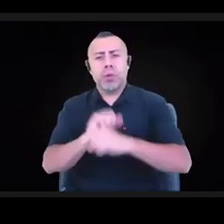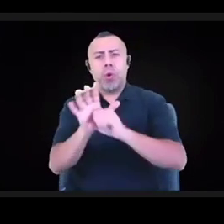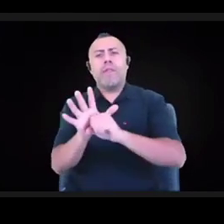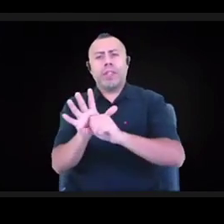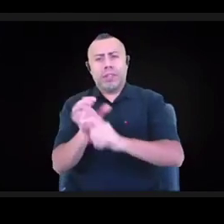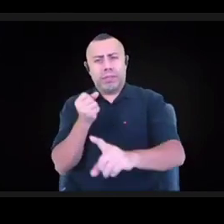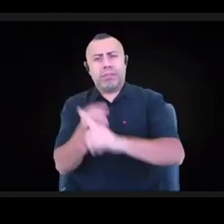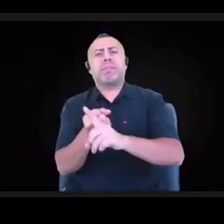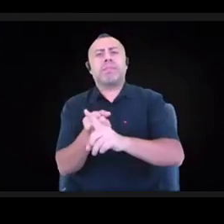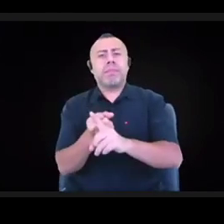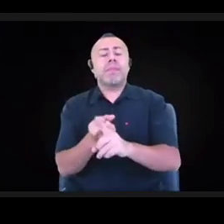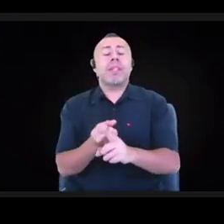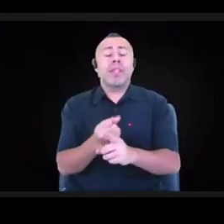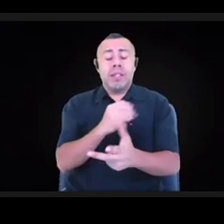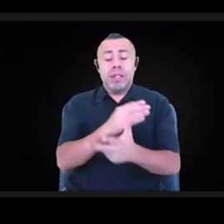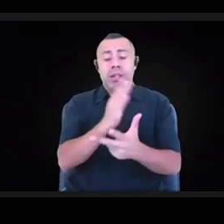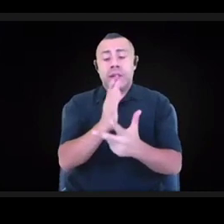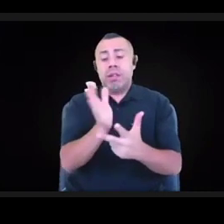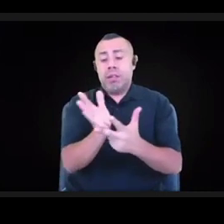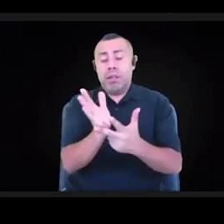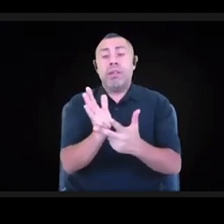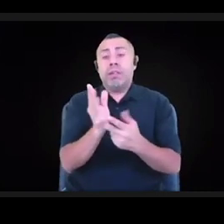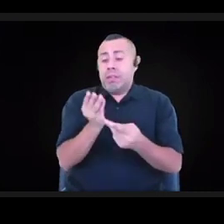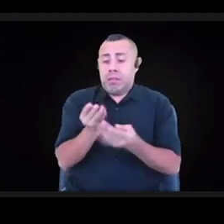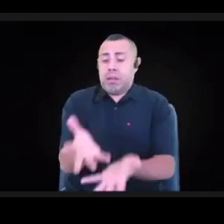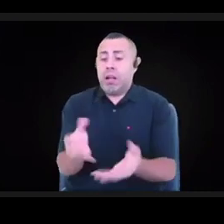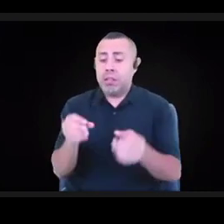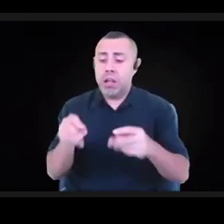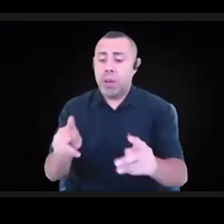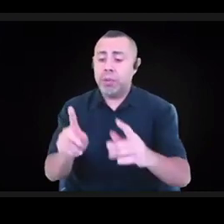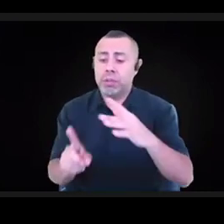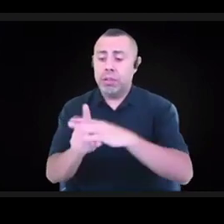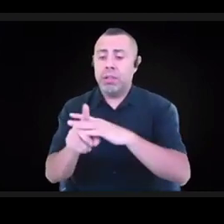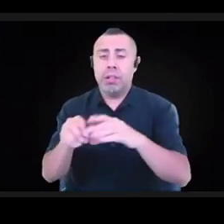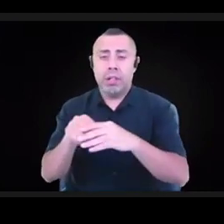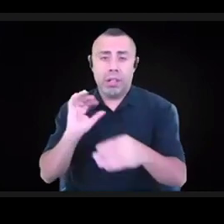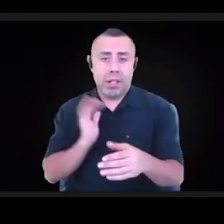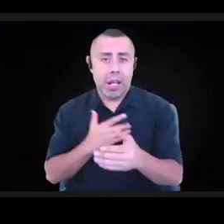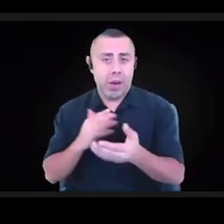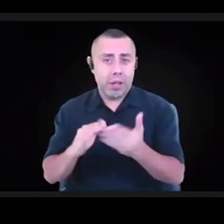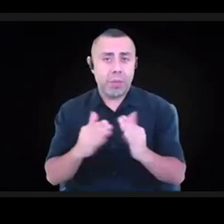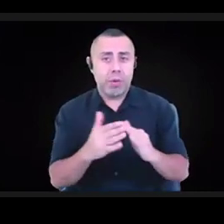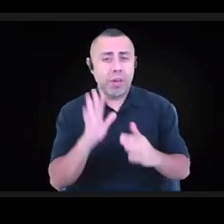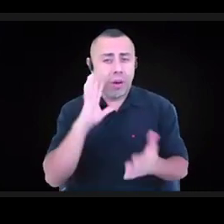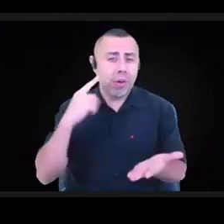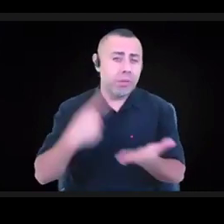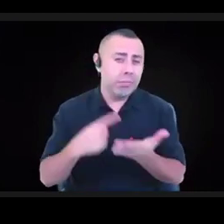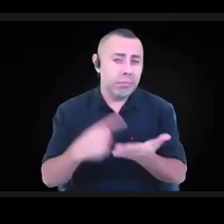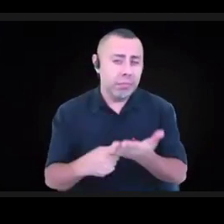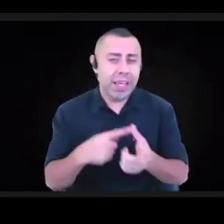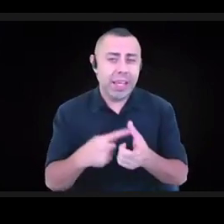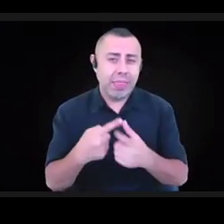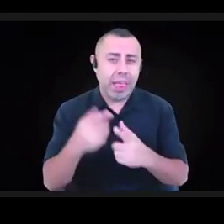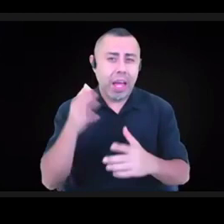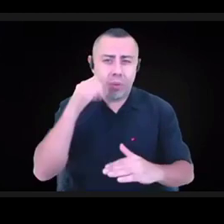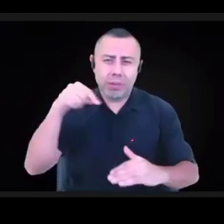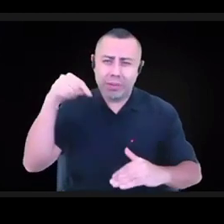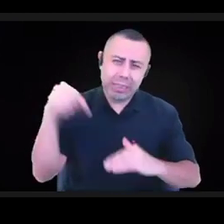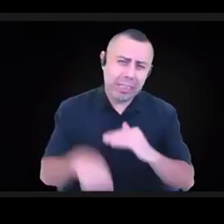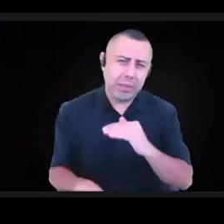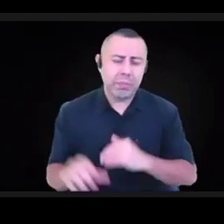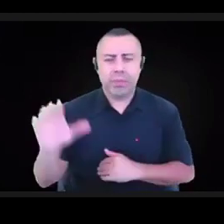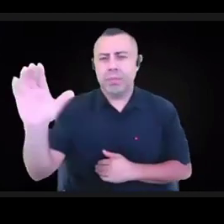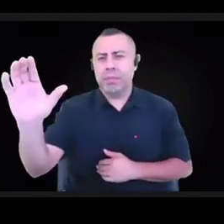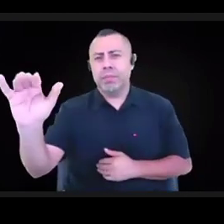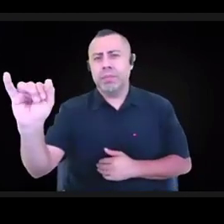opportunities it presented in our community. And then dig a little deeper into the civic reimagination idea and what that means